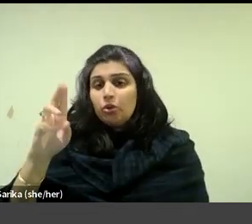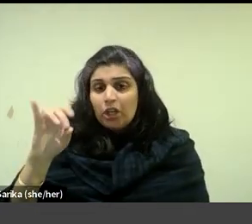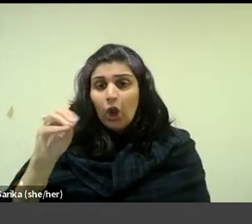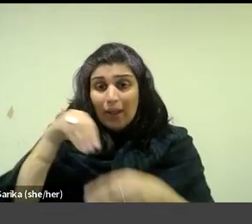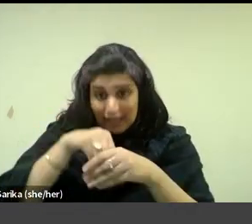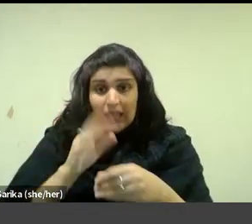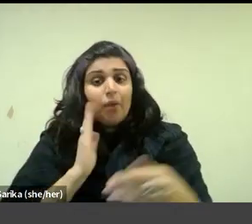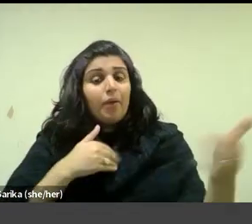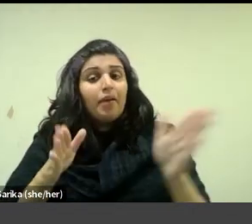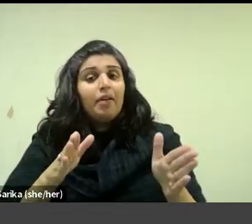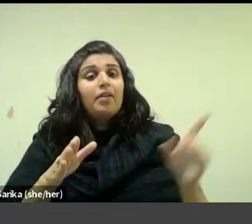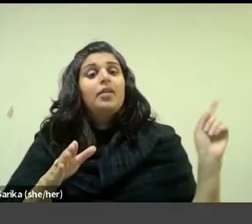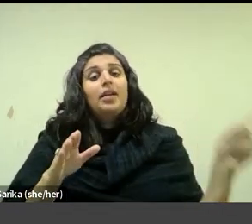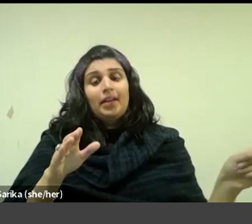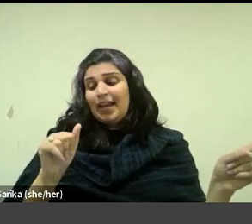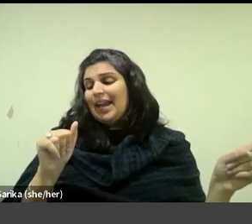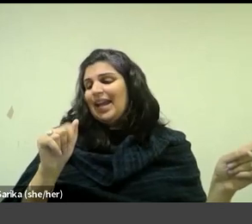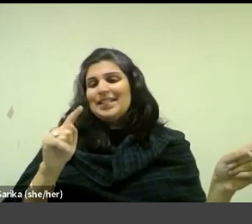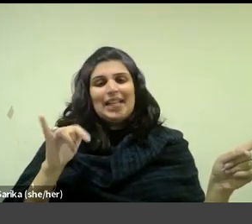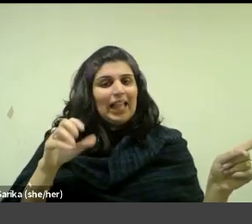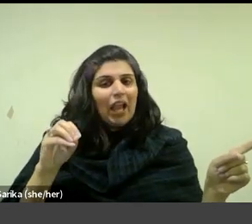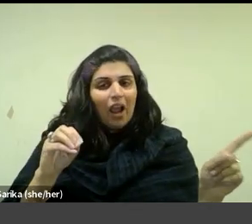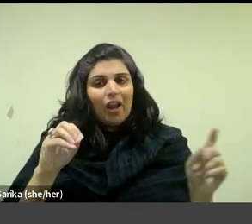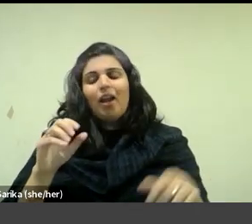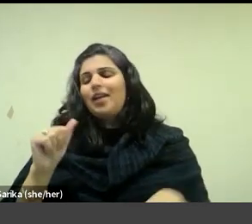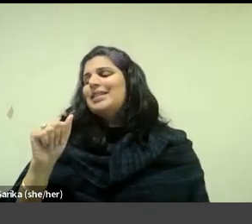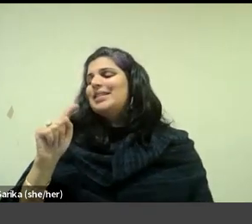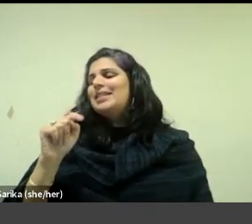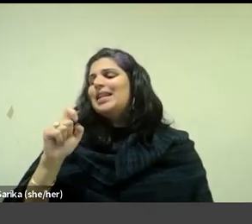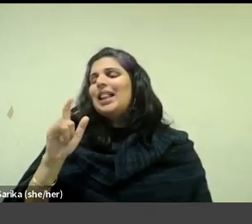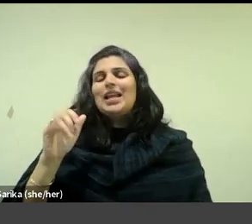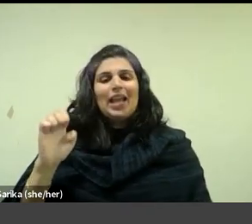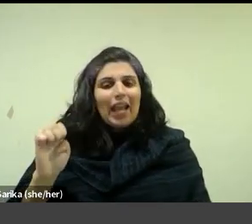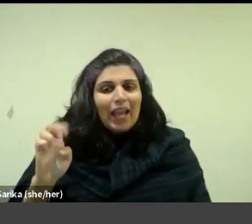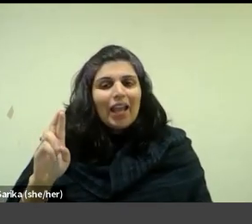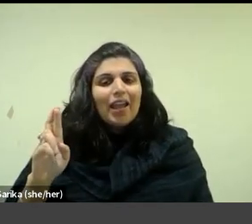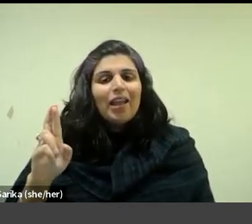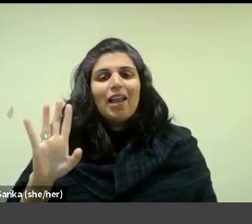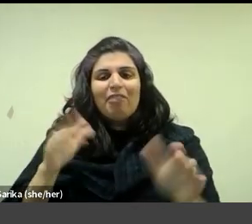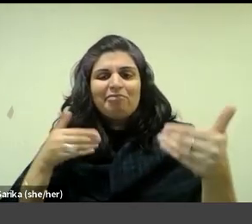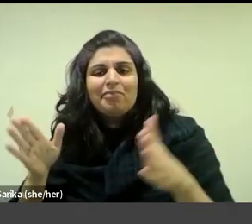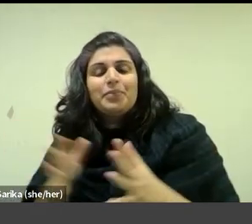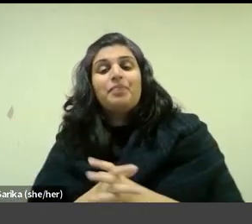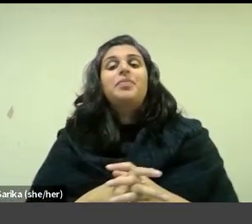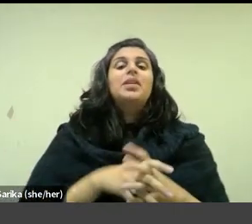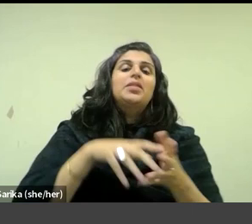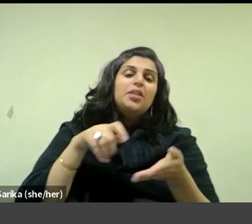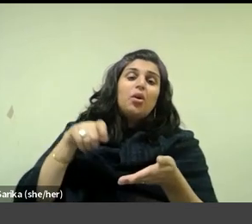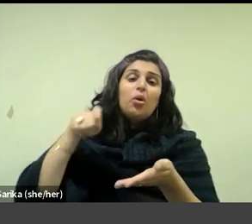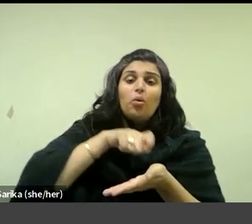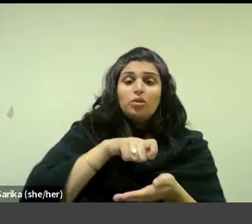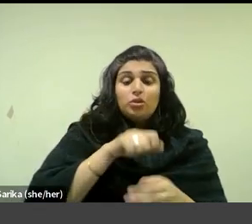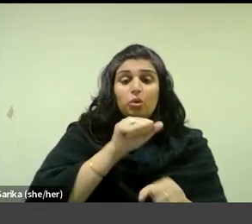an atelier chambre, as a place in which to sleep, but also to make works on paper and small easel